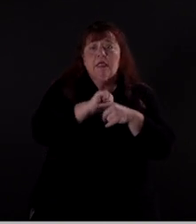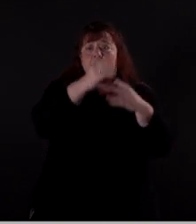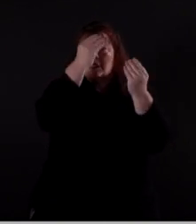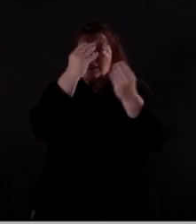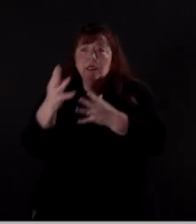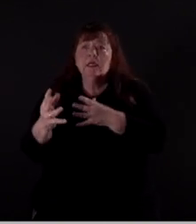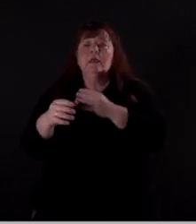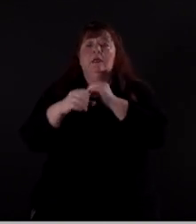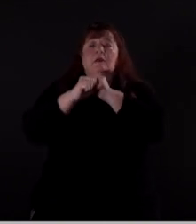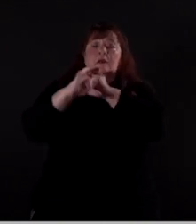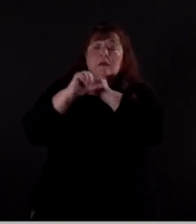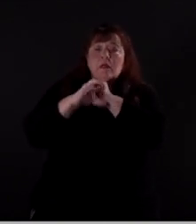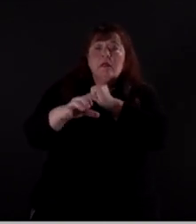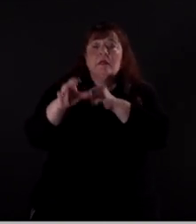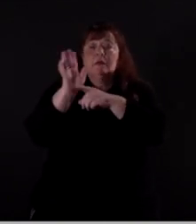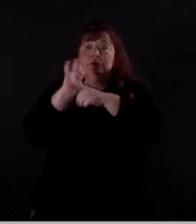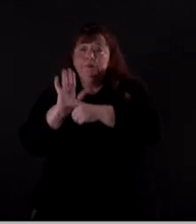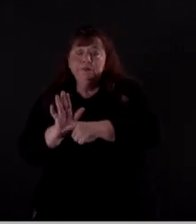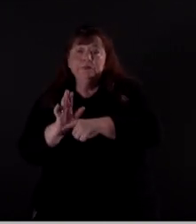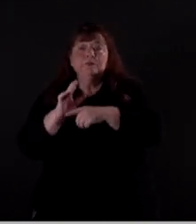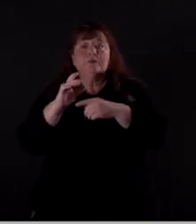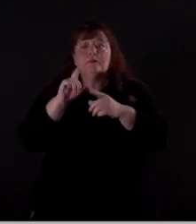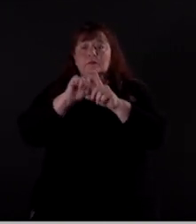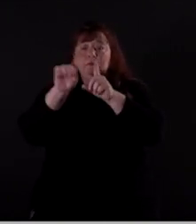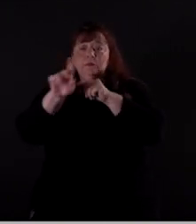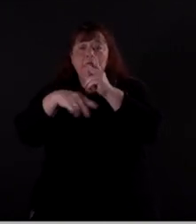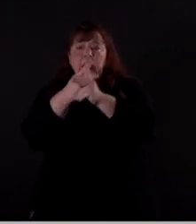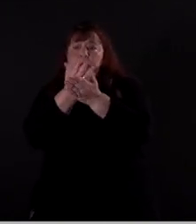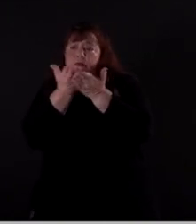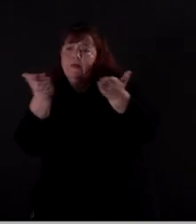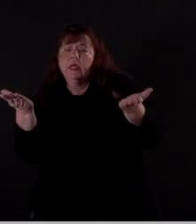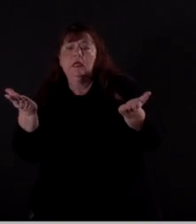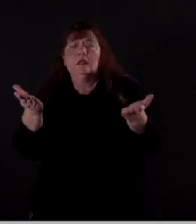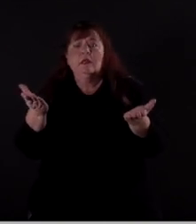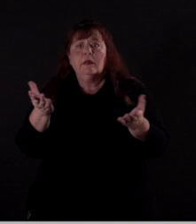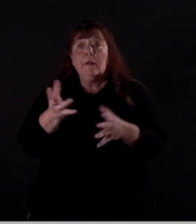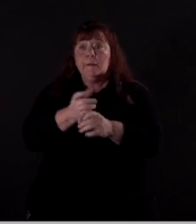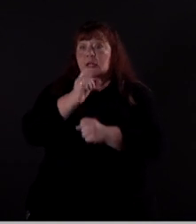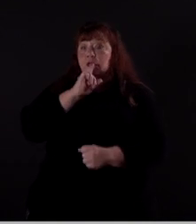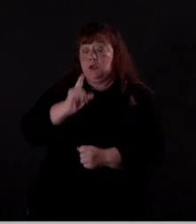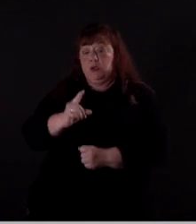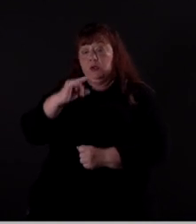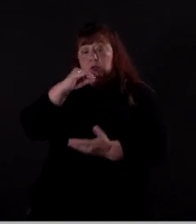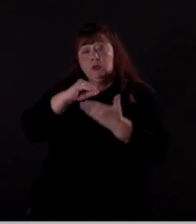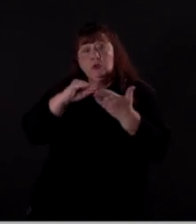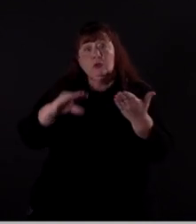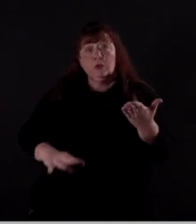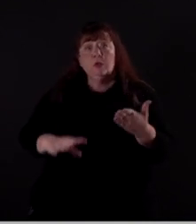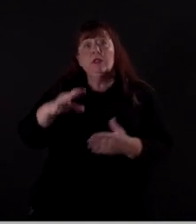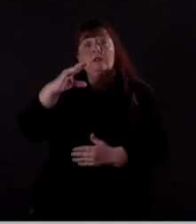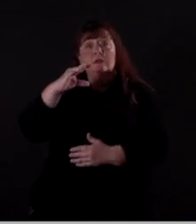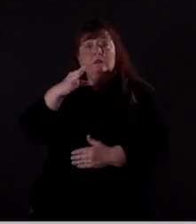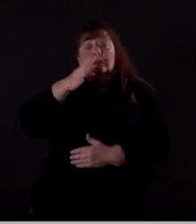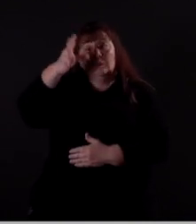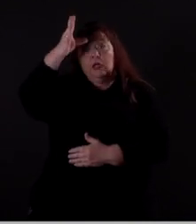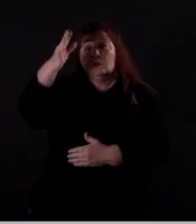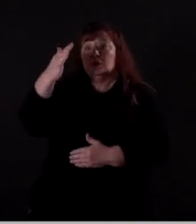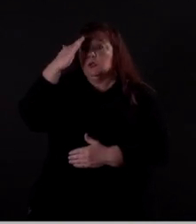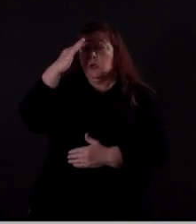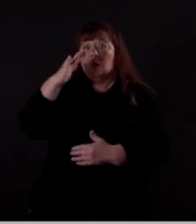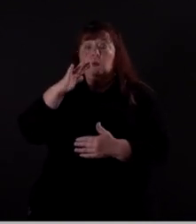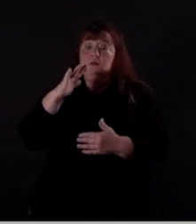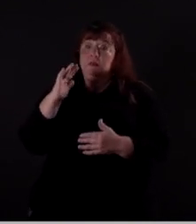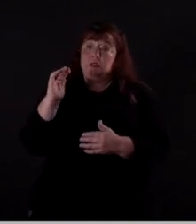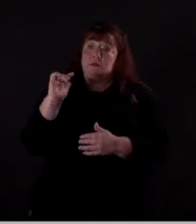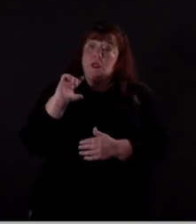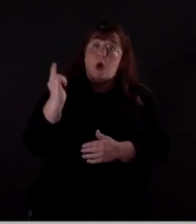video campaigns, through all types of different sourcing, to make sure that kids and parents know that it's all about